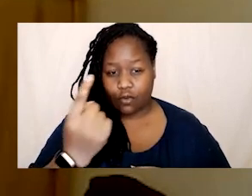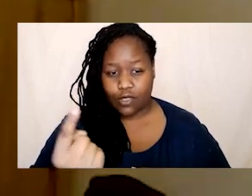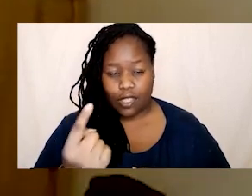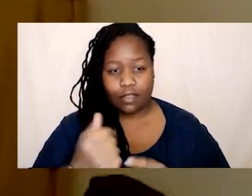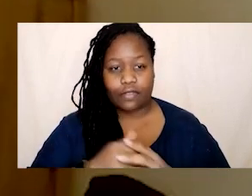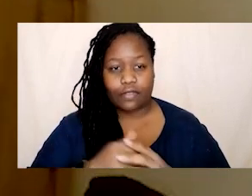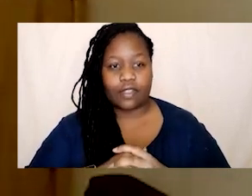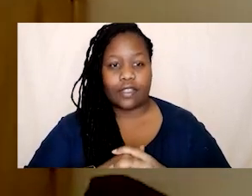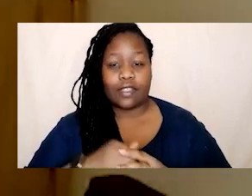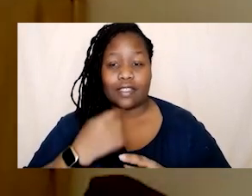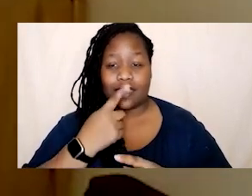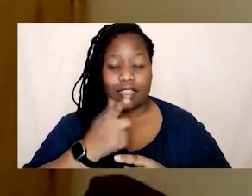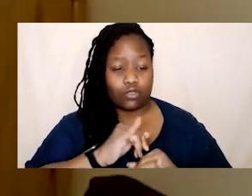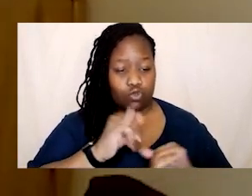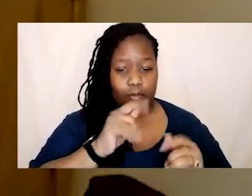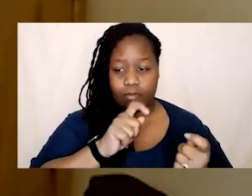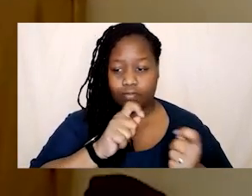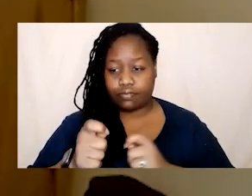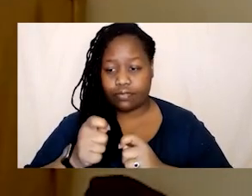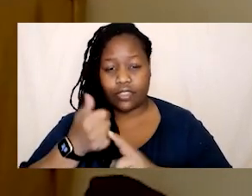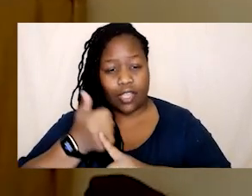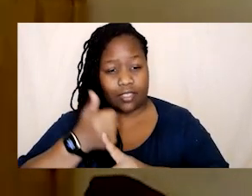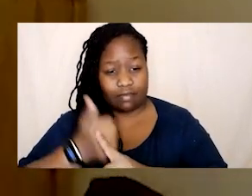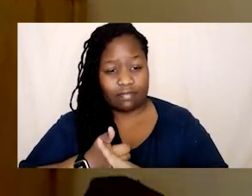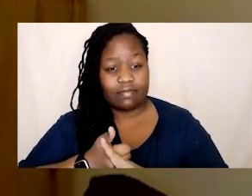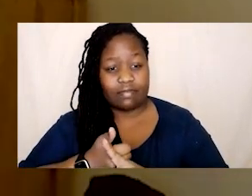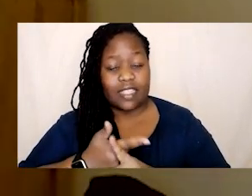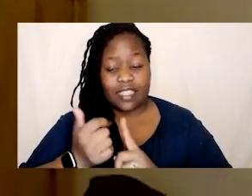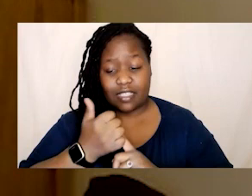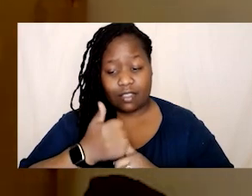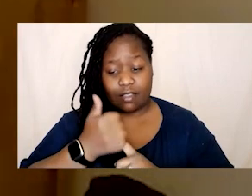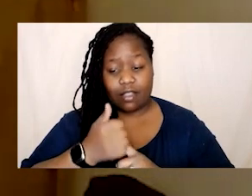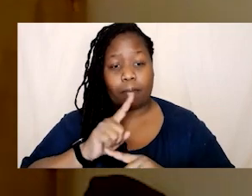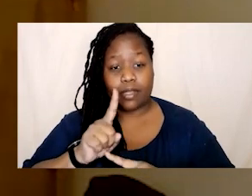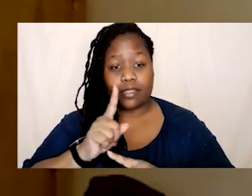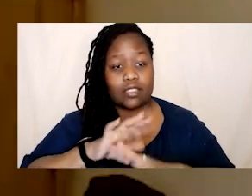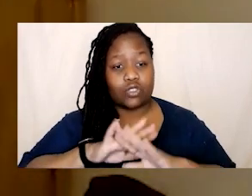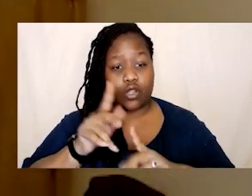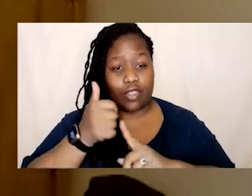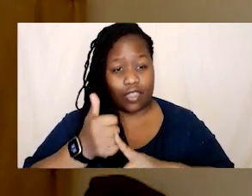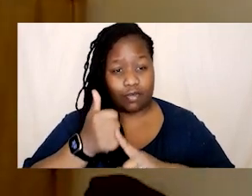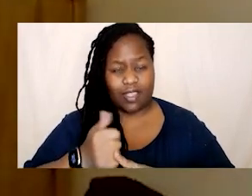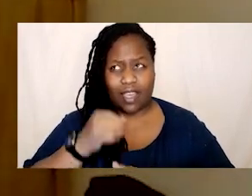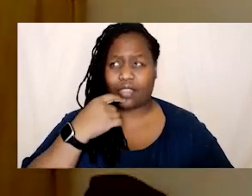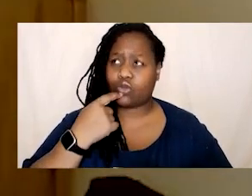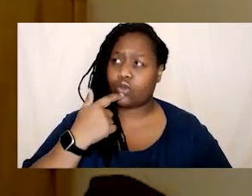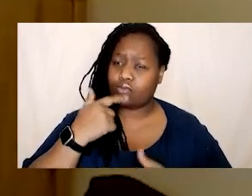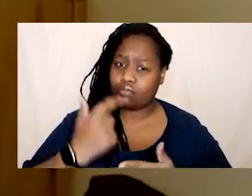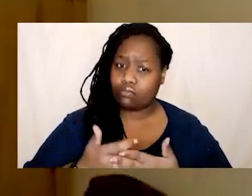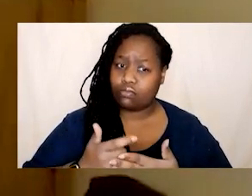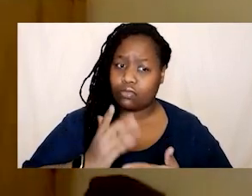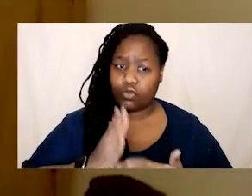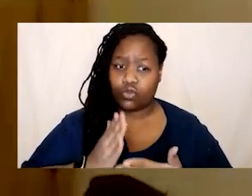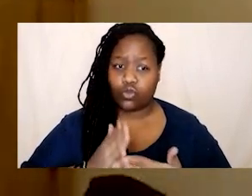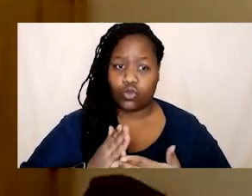says turning trauma into activism is therapeutic but it is not therapy that I was like oh she's spitting bars there because it's so true you